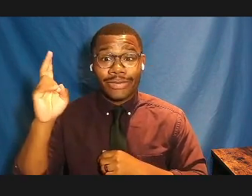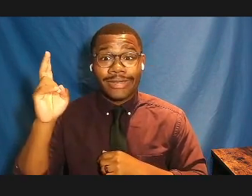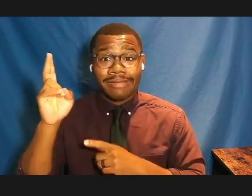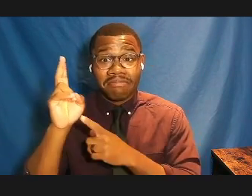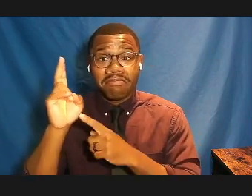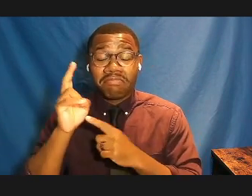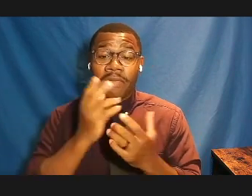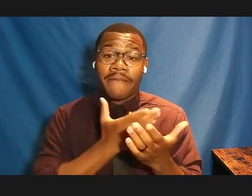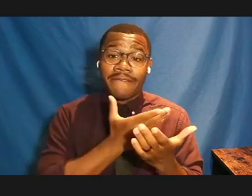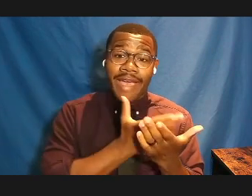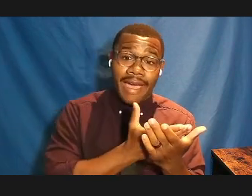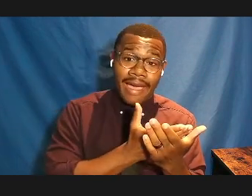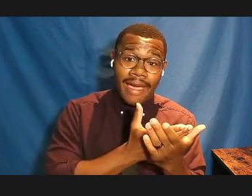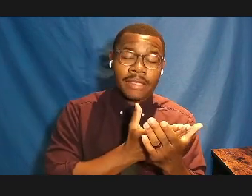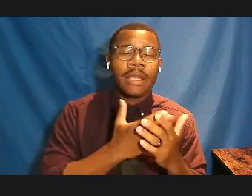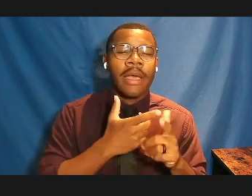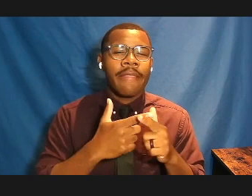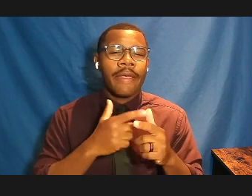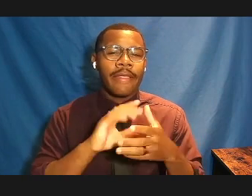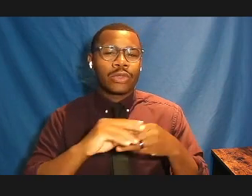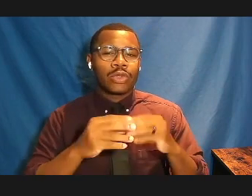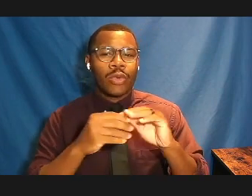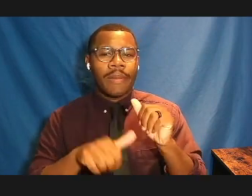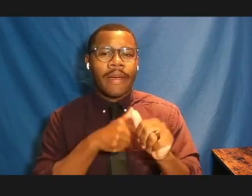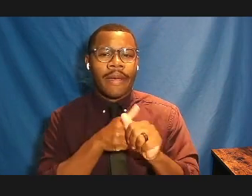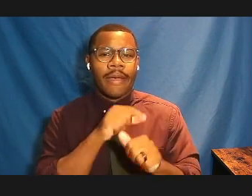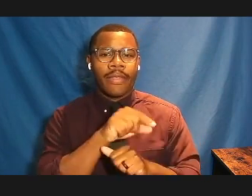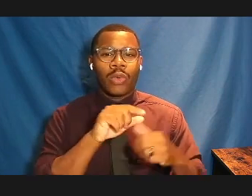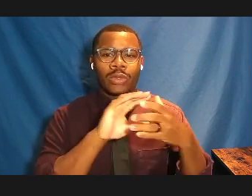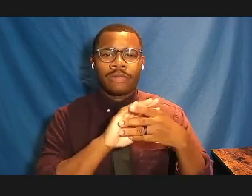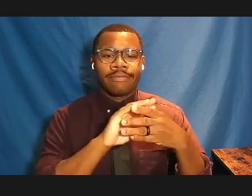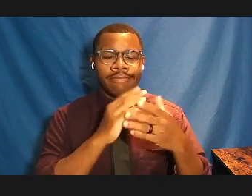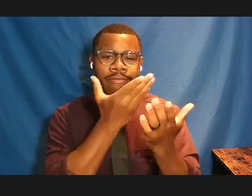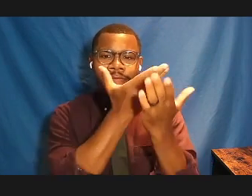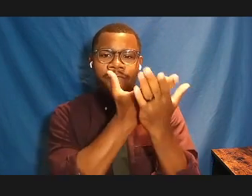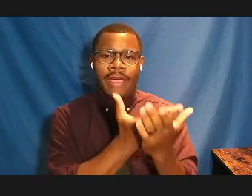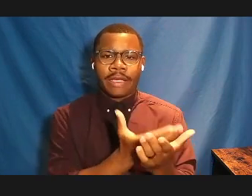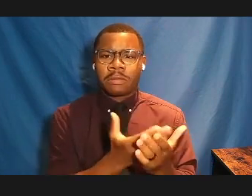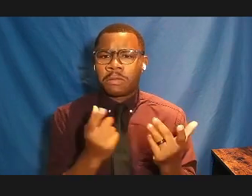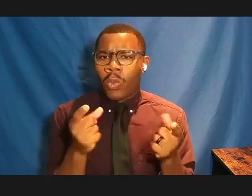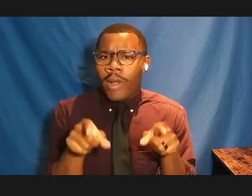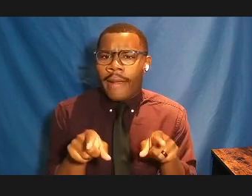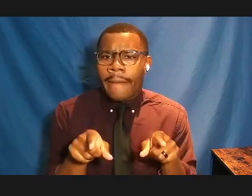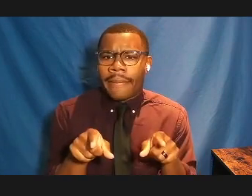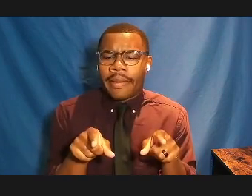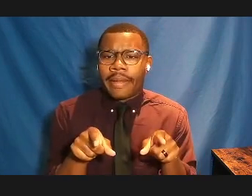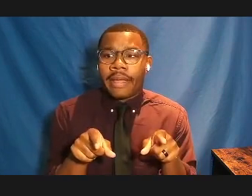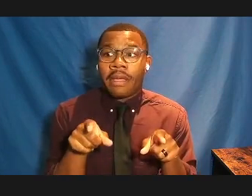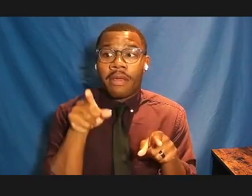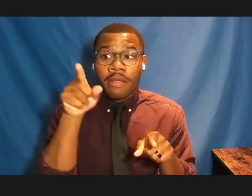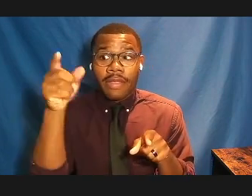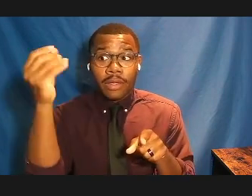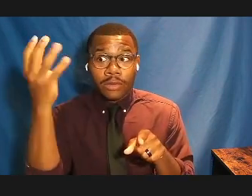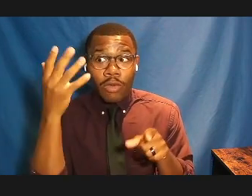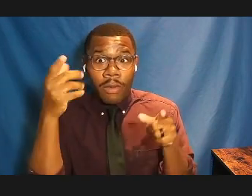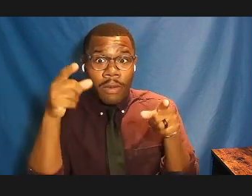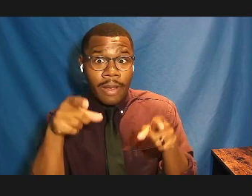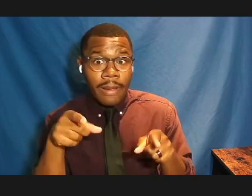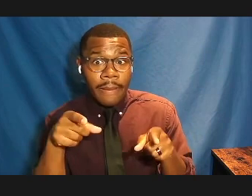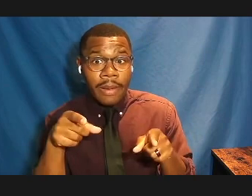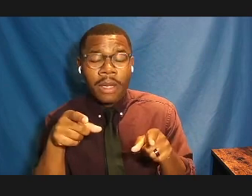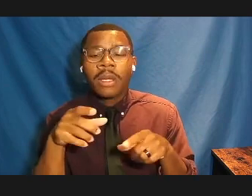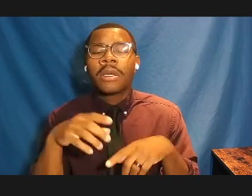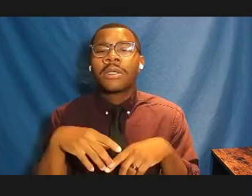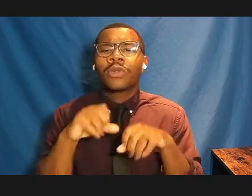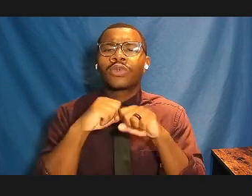of those facts. What happened? And that which is said to have happened. A sociological historical process